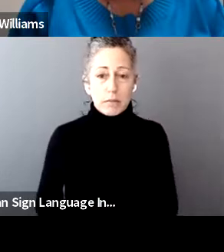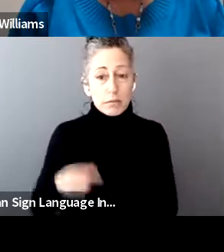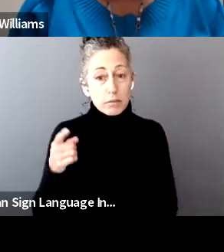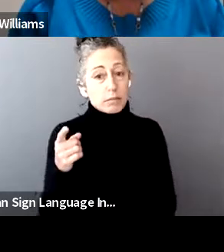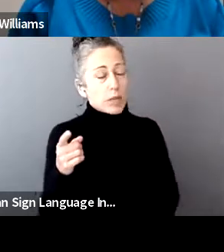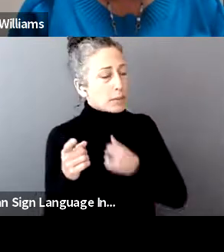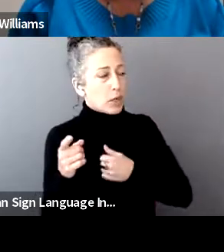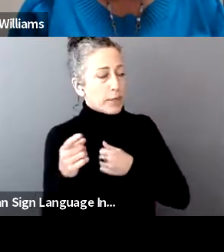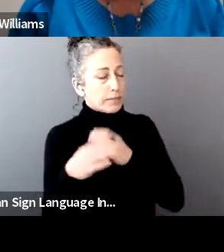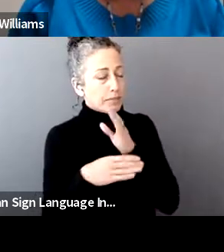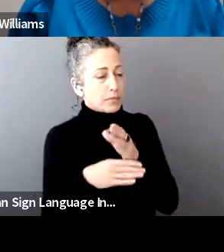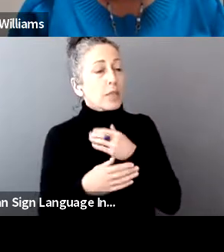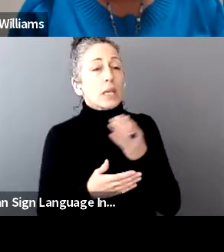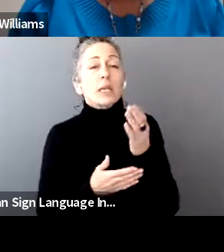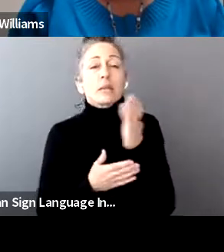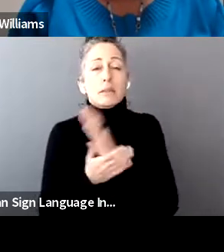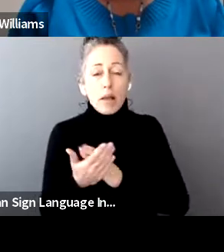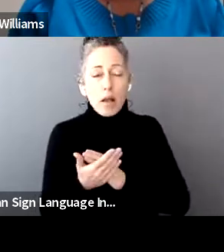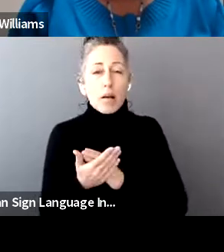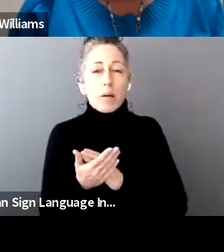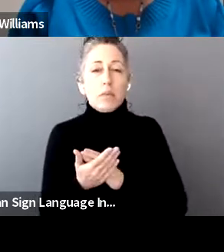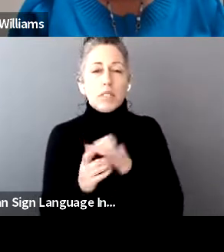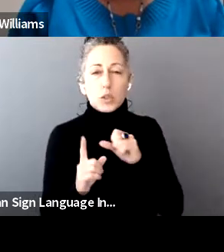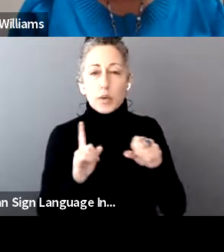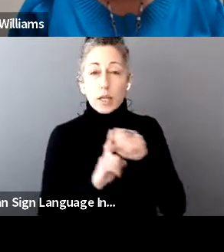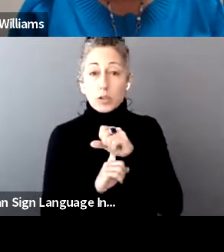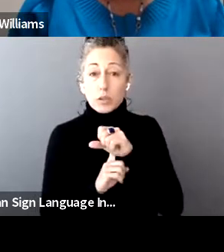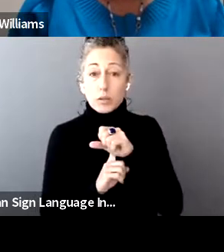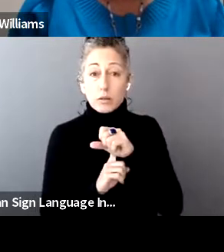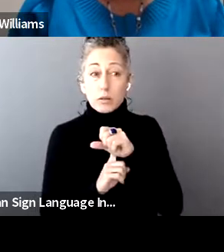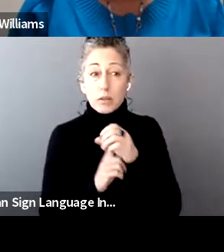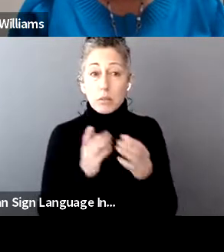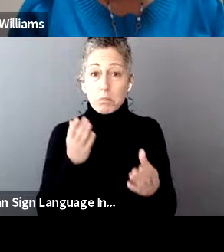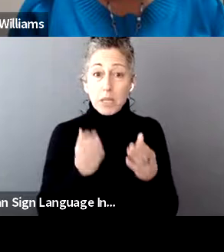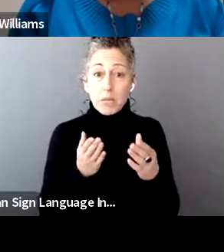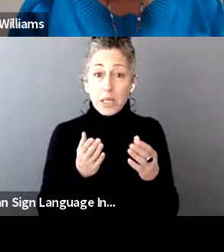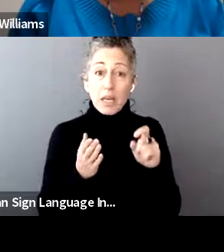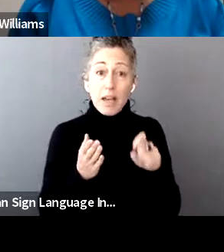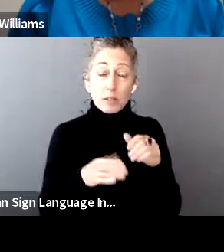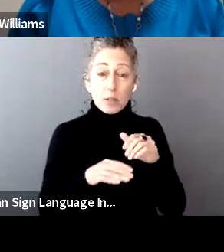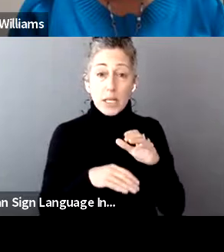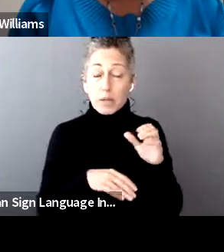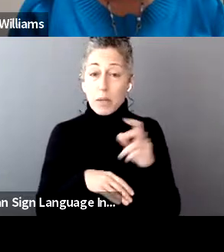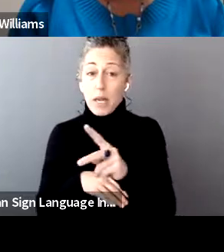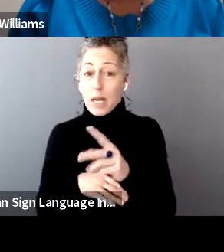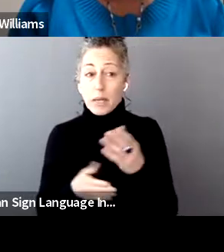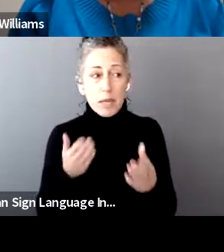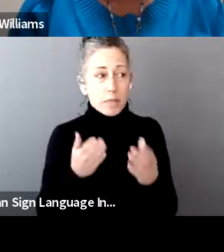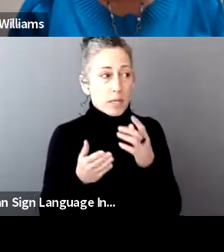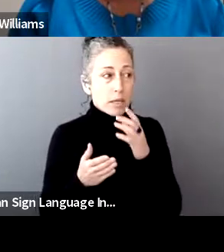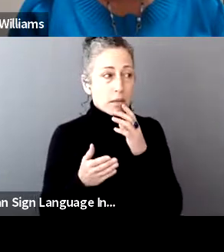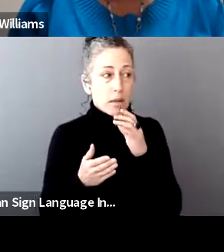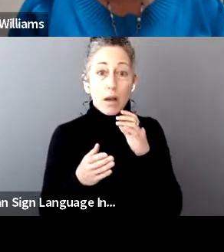I'm sorry. There are some circumstances where it may have to be sent back, such as it being sent to a deceased